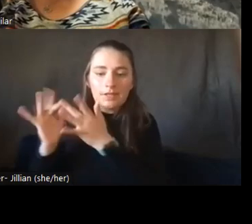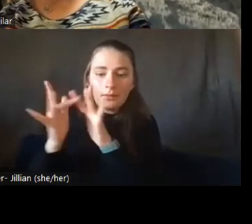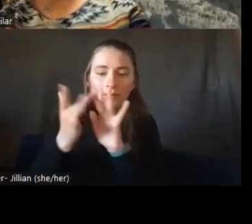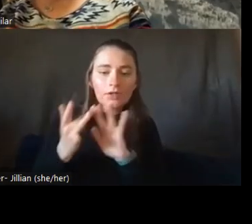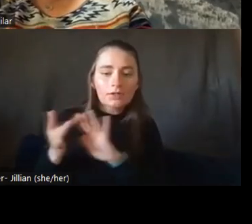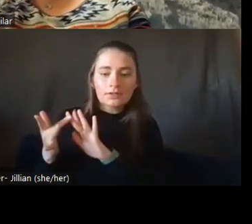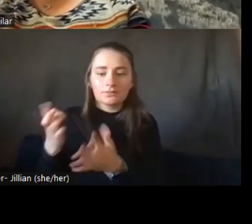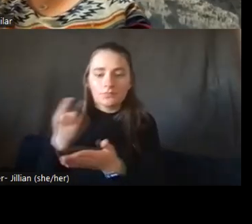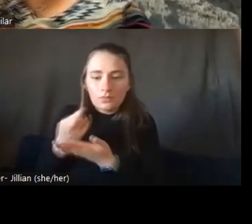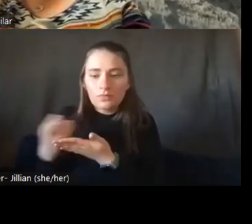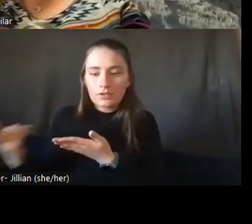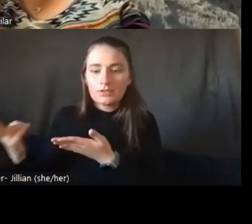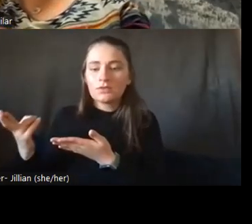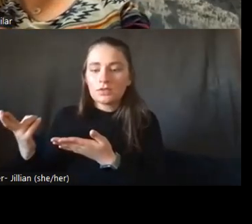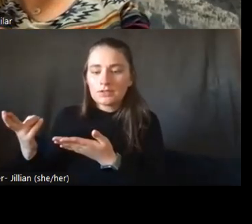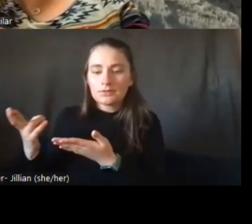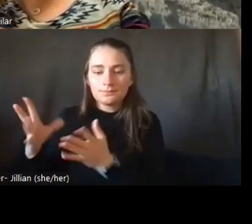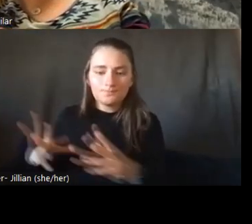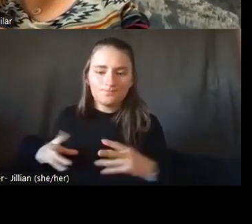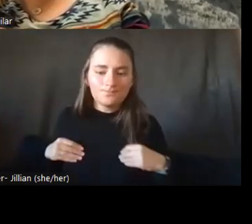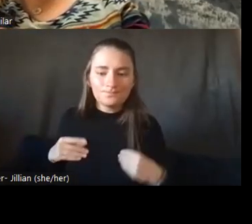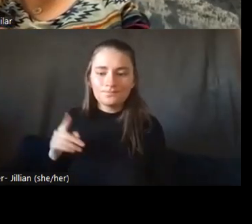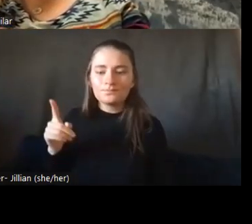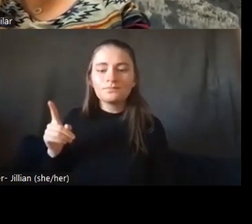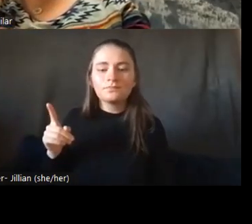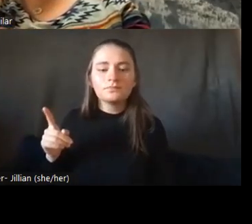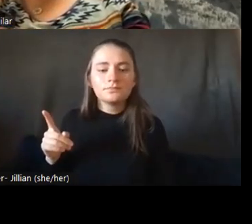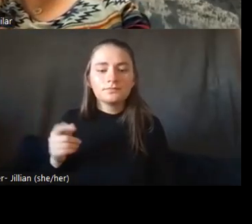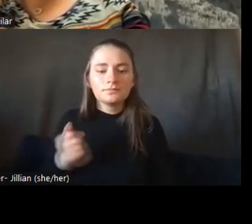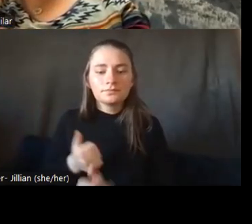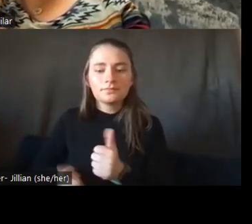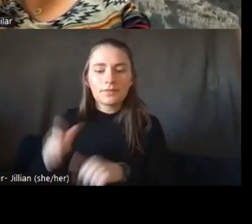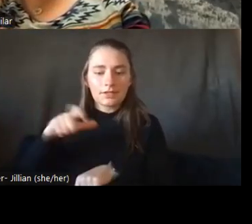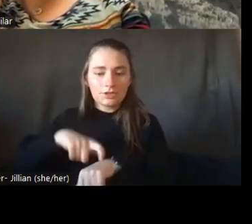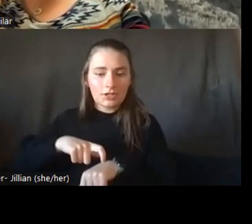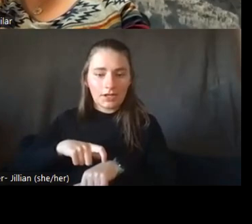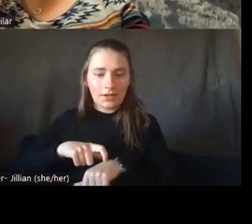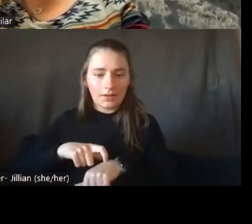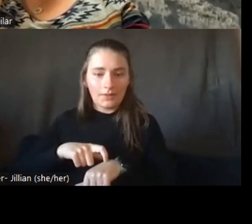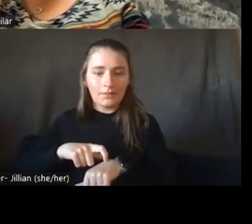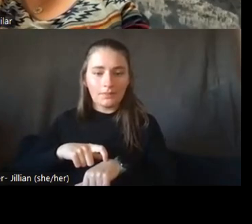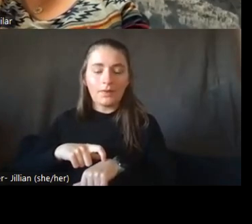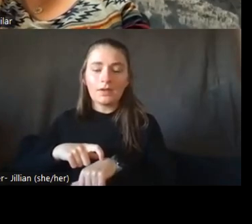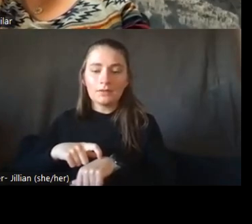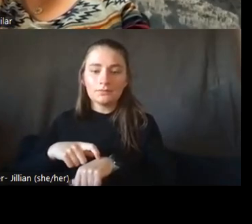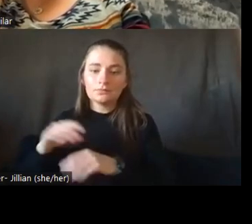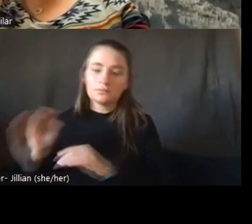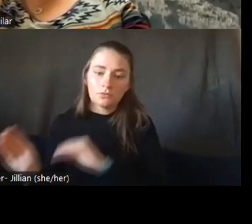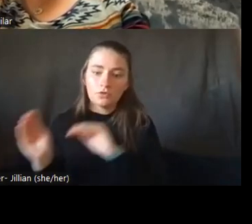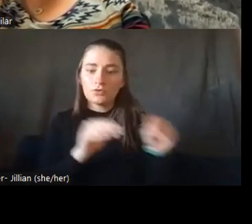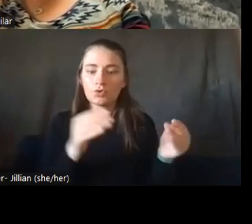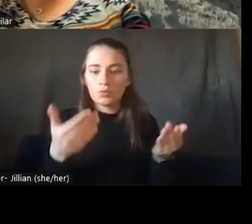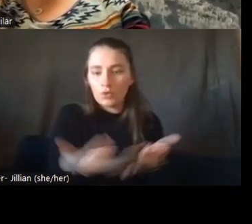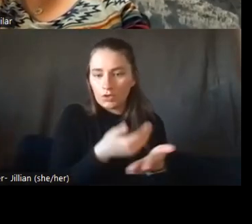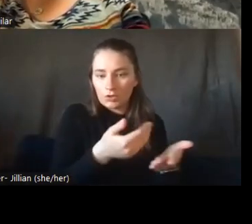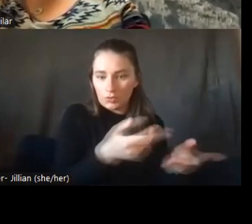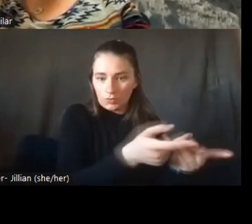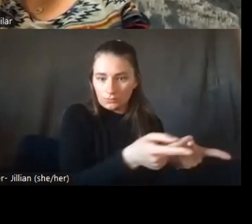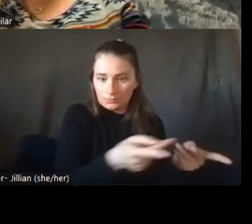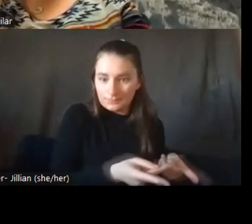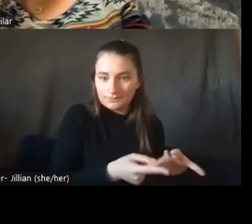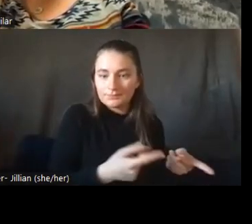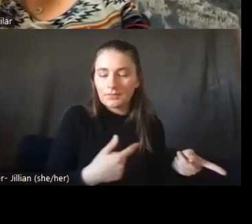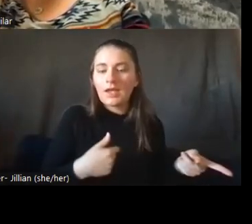And each time that we would PCS to a new duty station, I would keep in contact